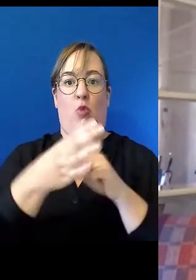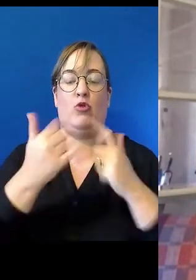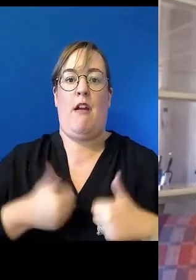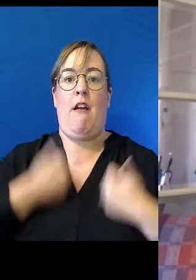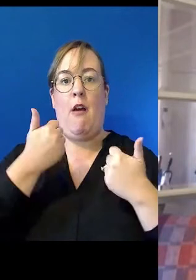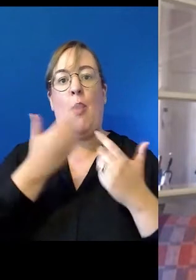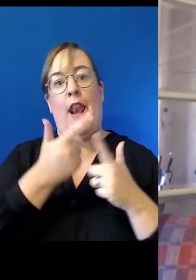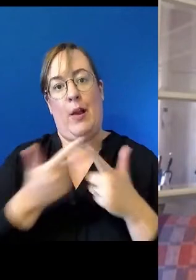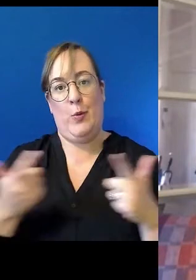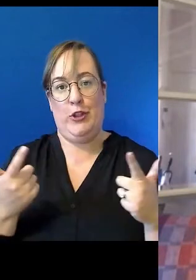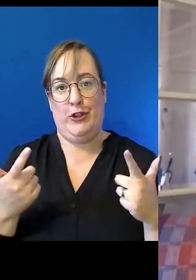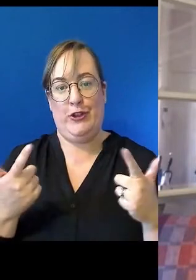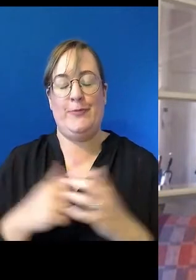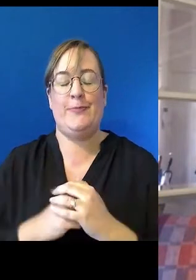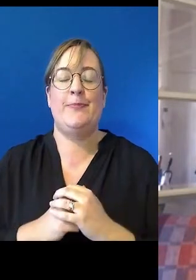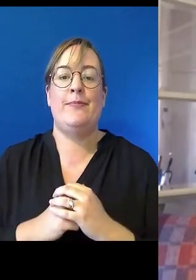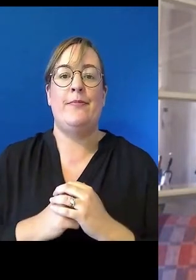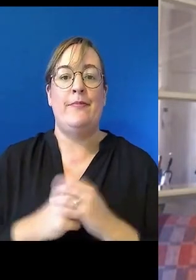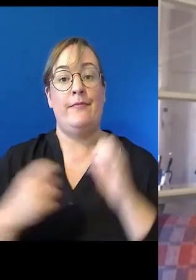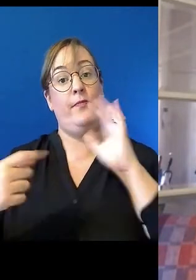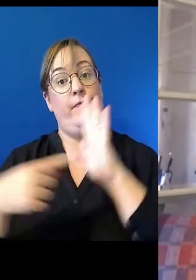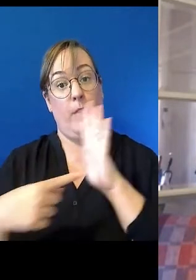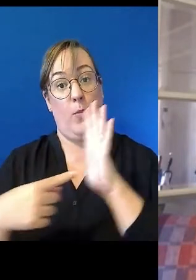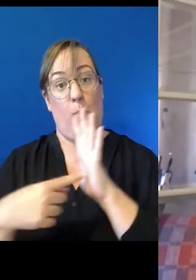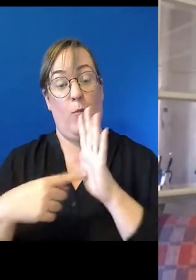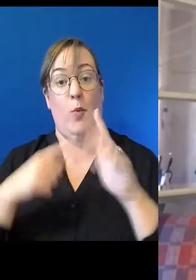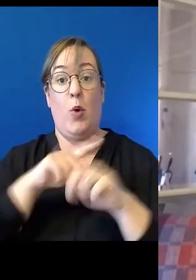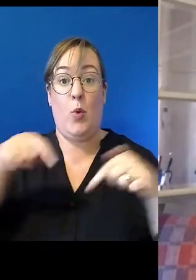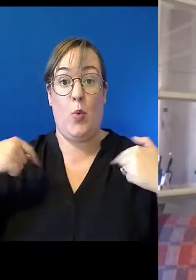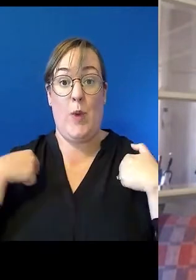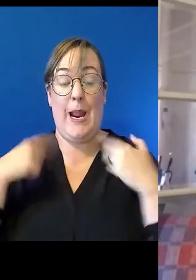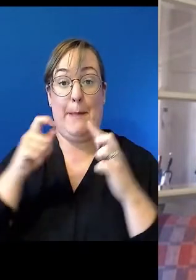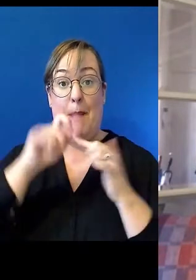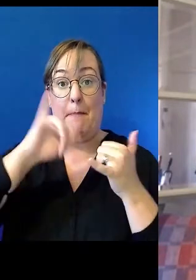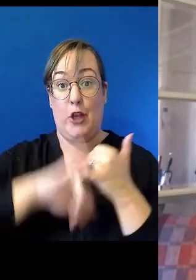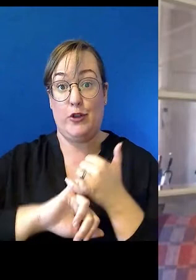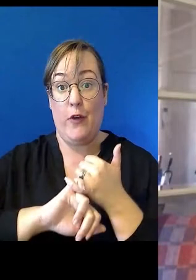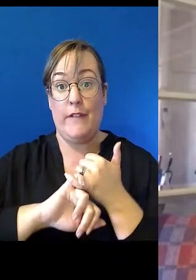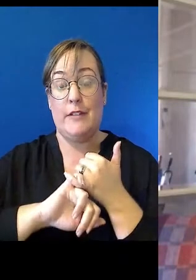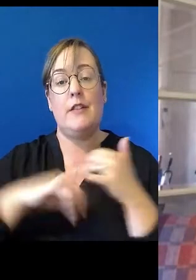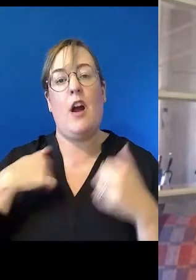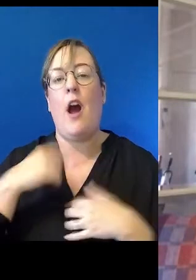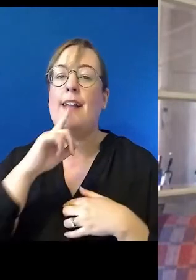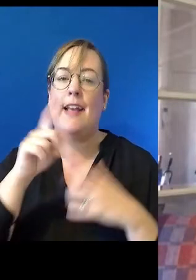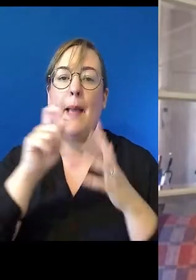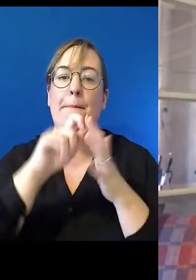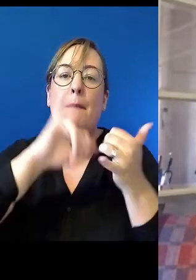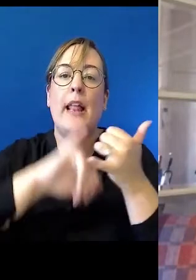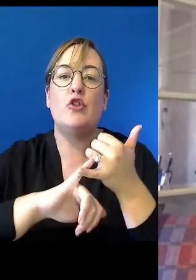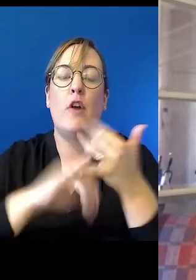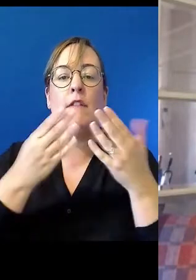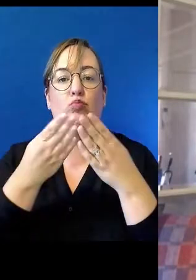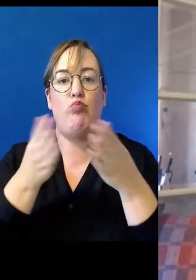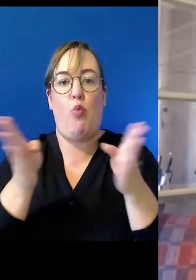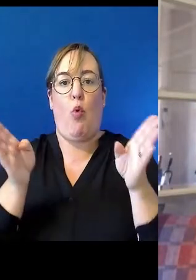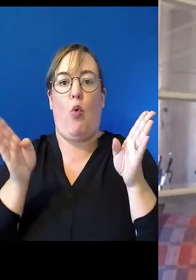important that we, particularly as public servants, and I use public servant in a broader term